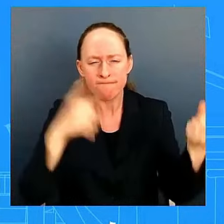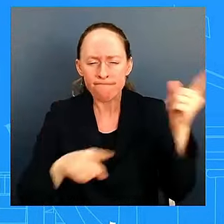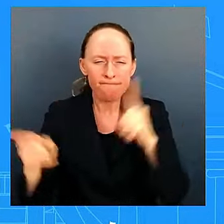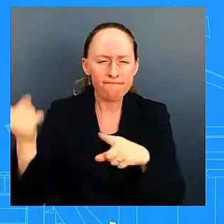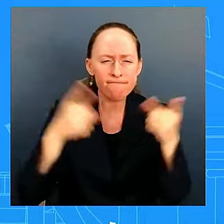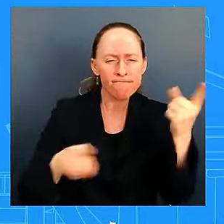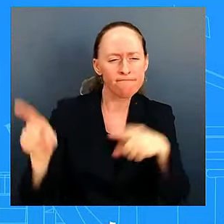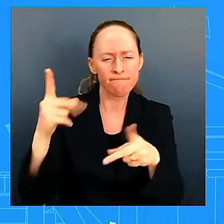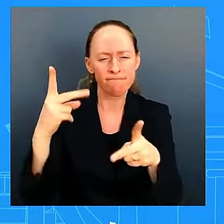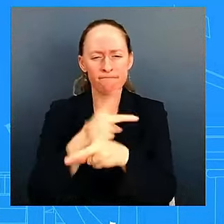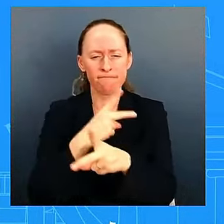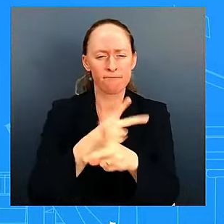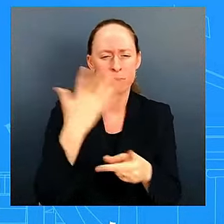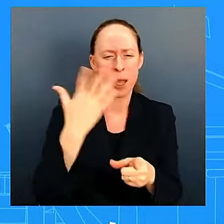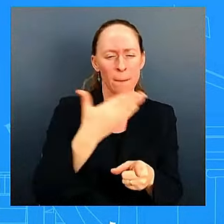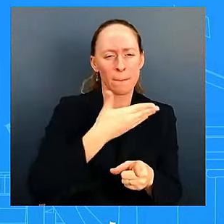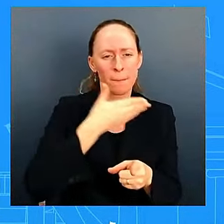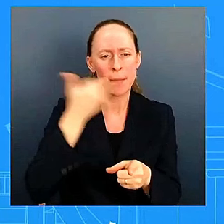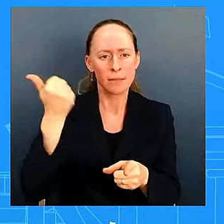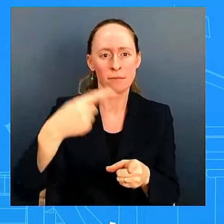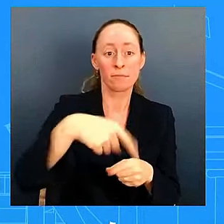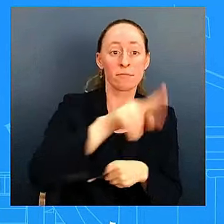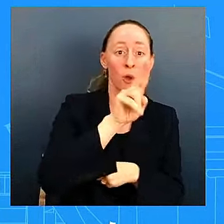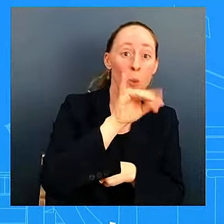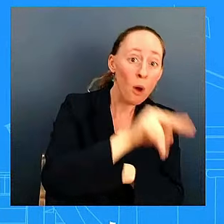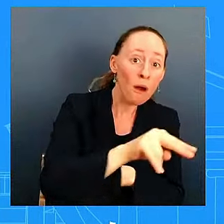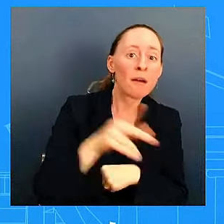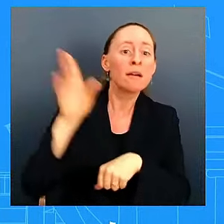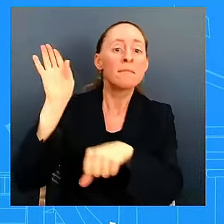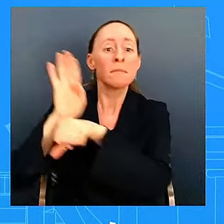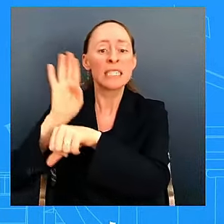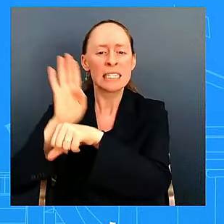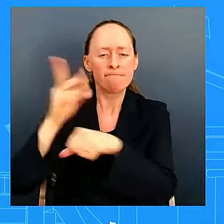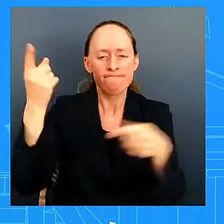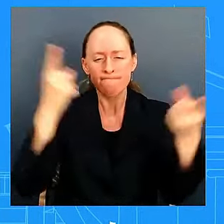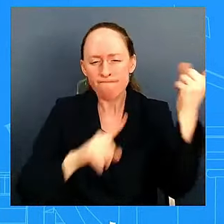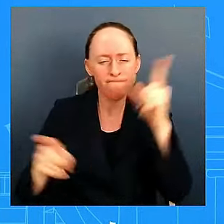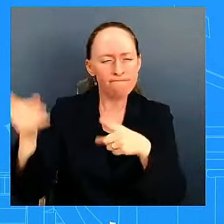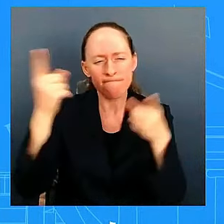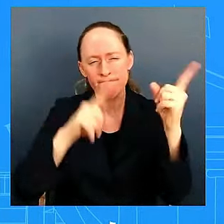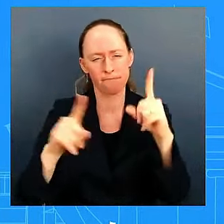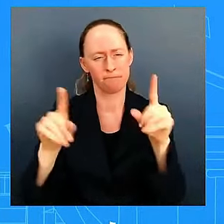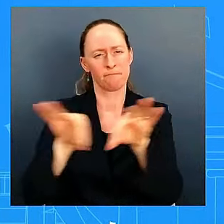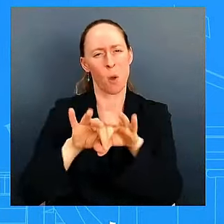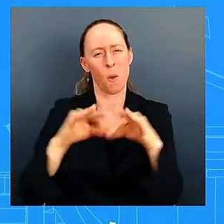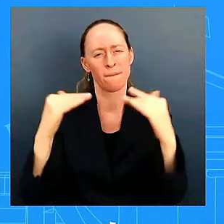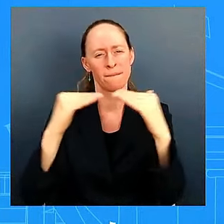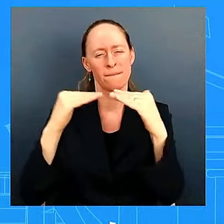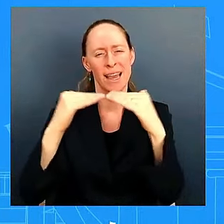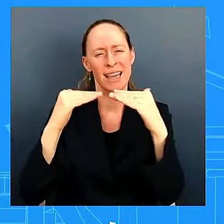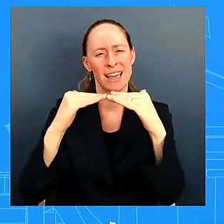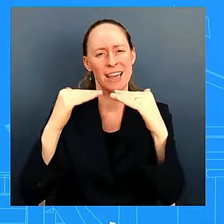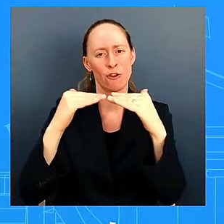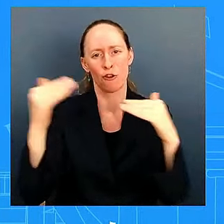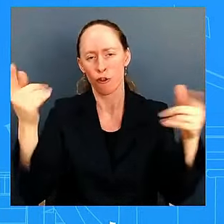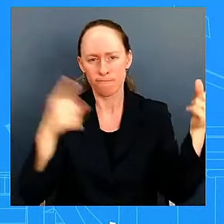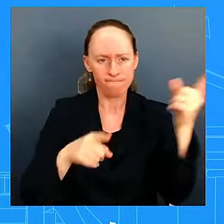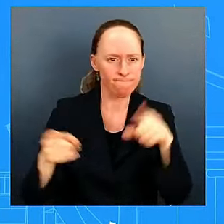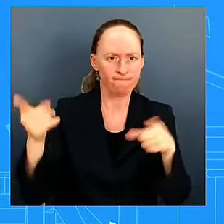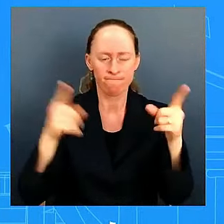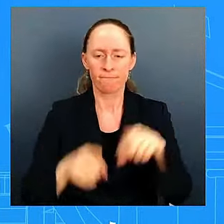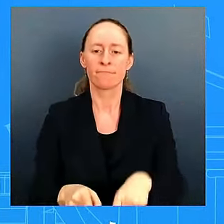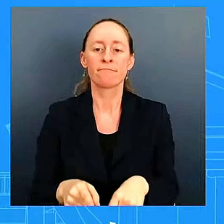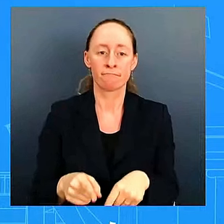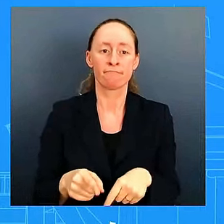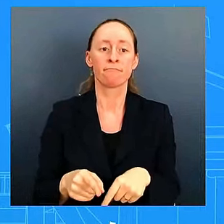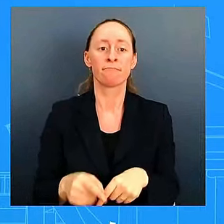we encourage all parties uh to come to the bargaining table and negotiate in good faith senior officials from the white house labor department and transportation